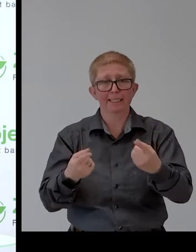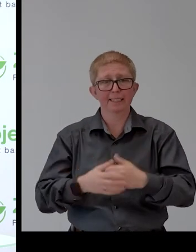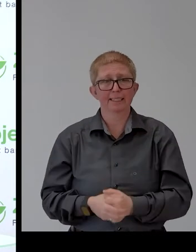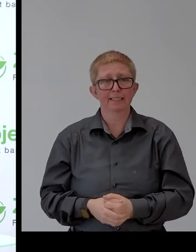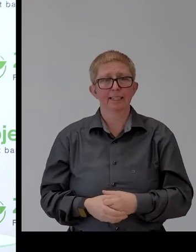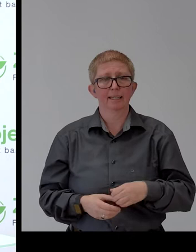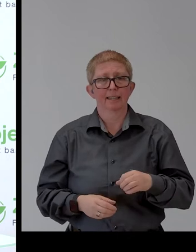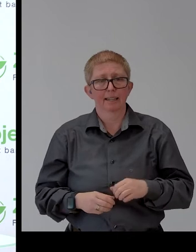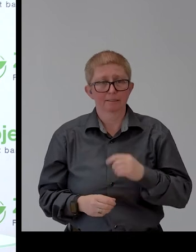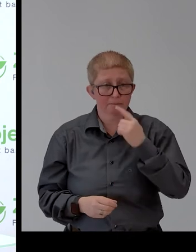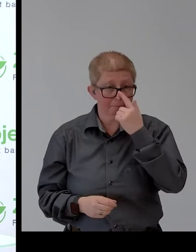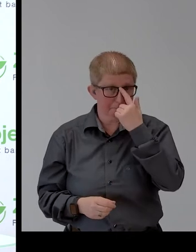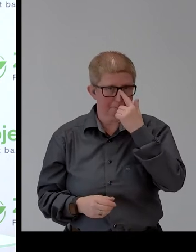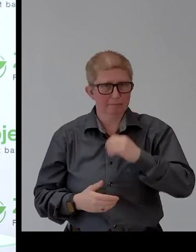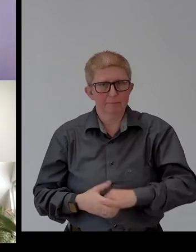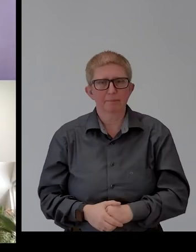Moldova. Sergio, please.